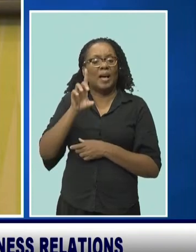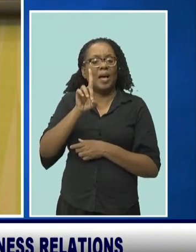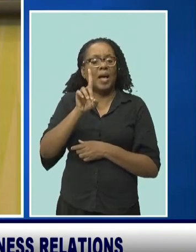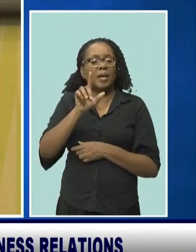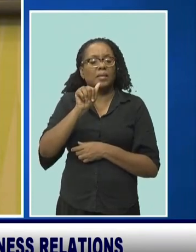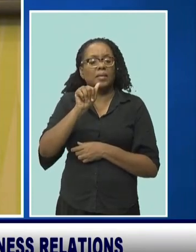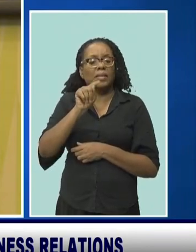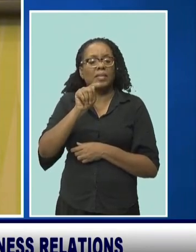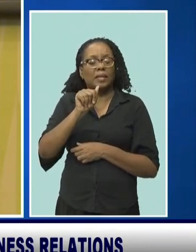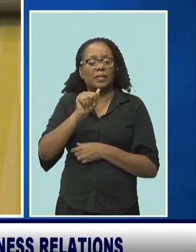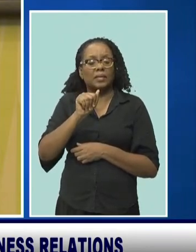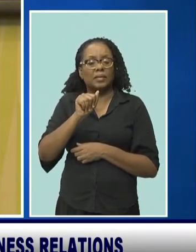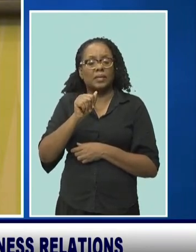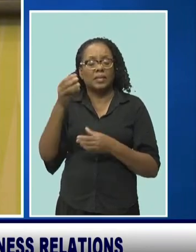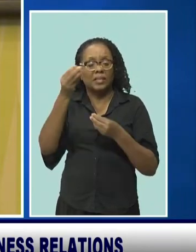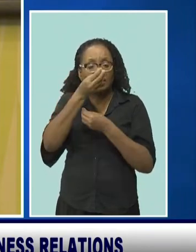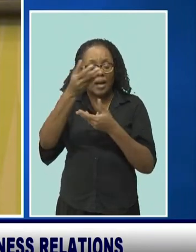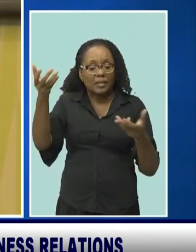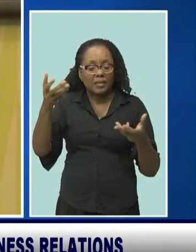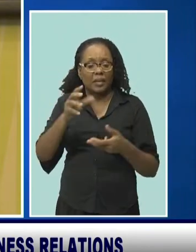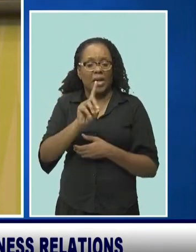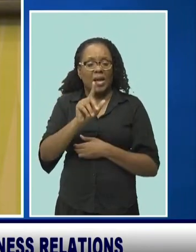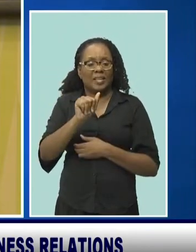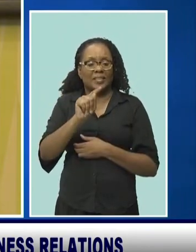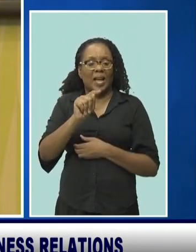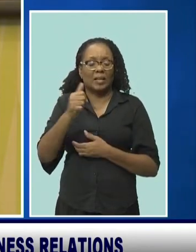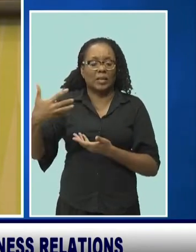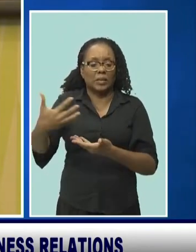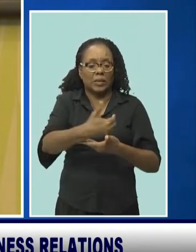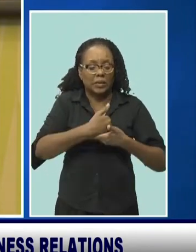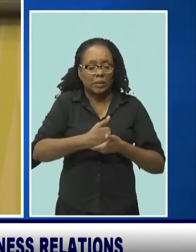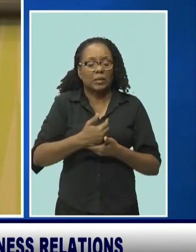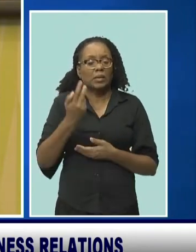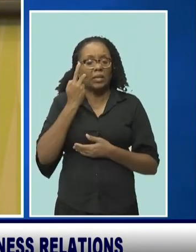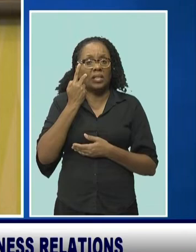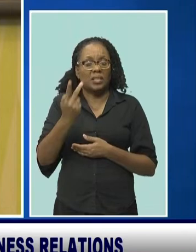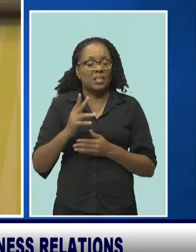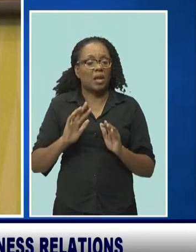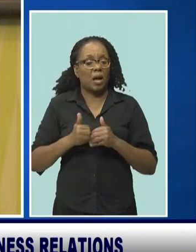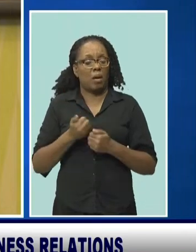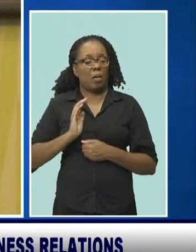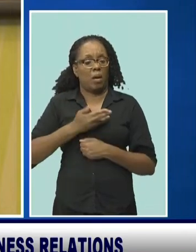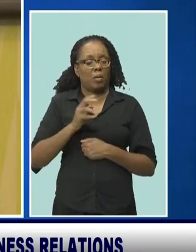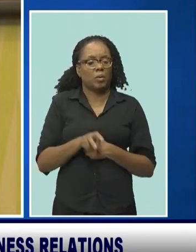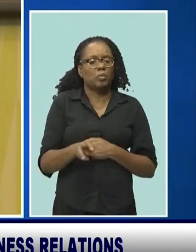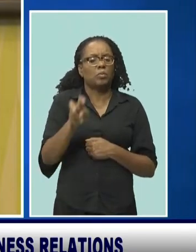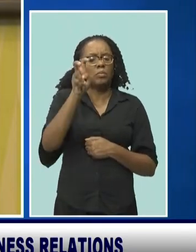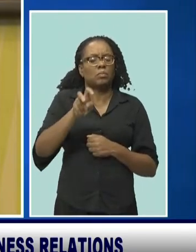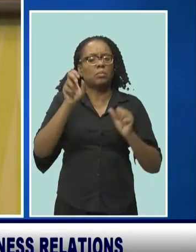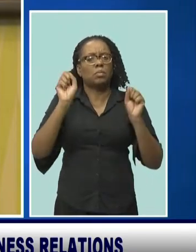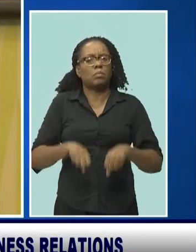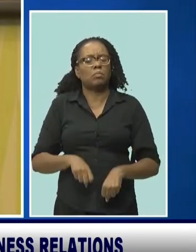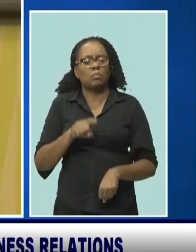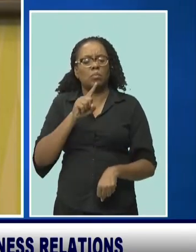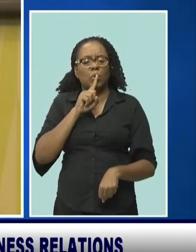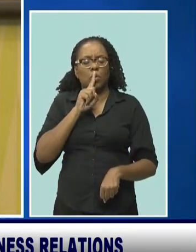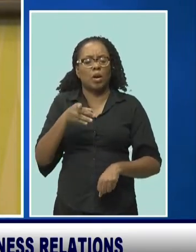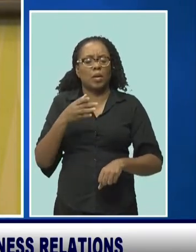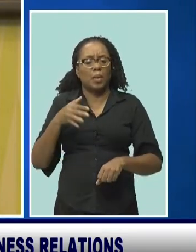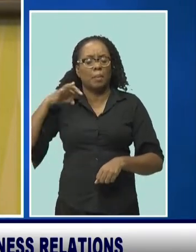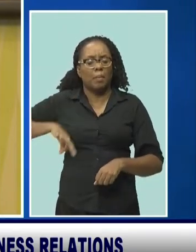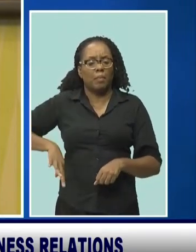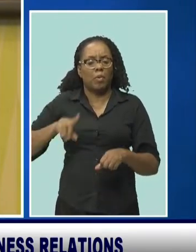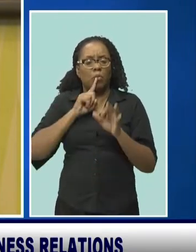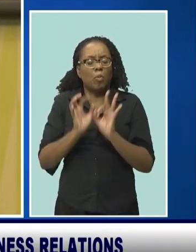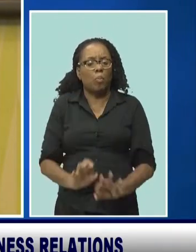in order to look after the interest of this tourism product, which is so critical to Barbados.